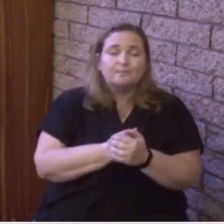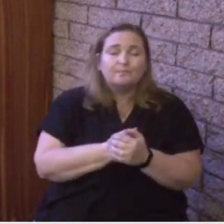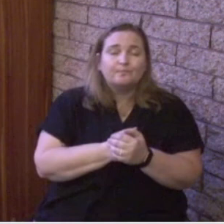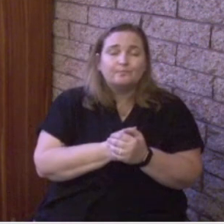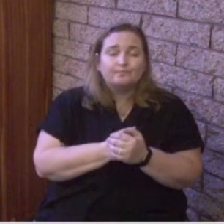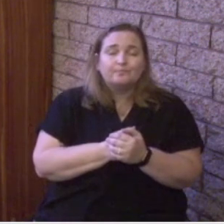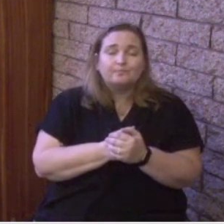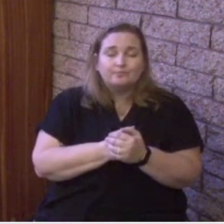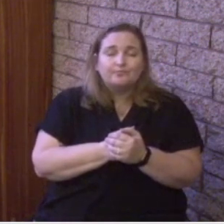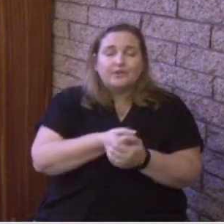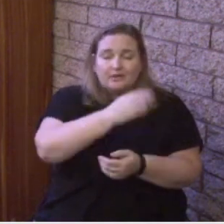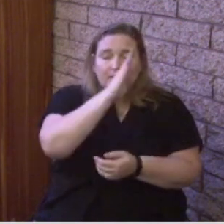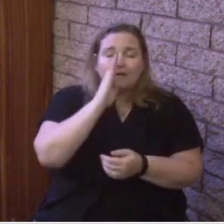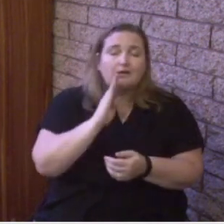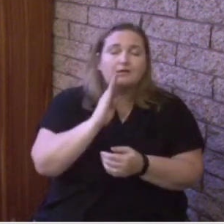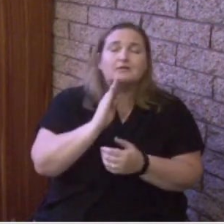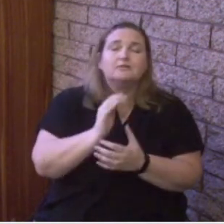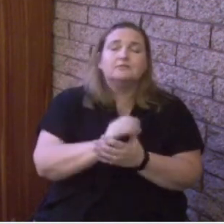God,